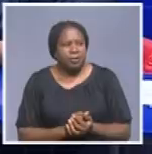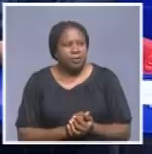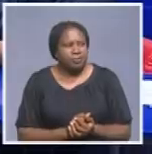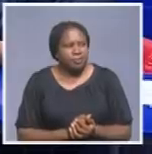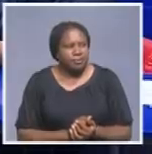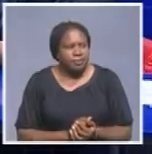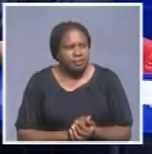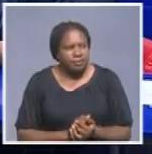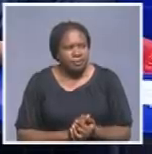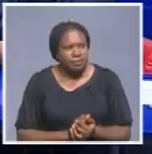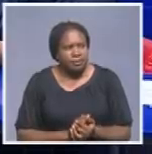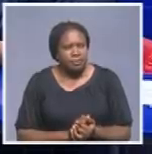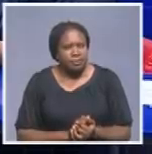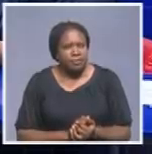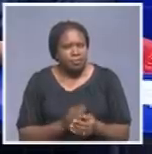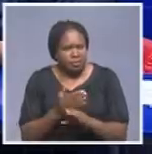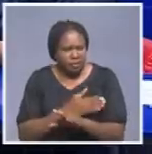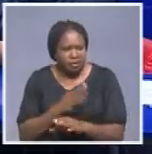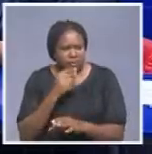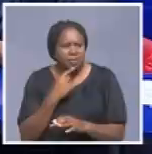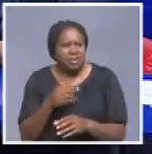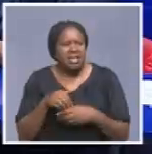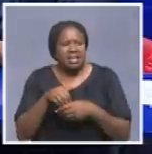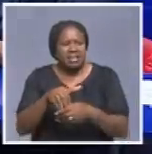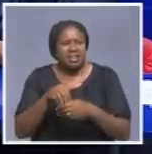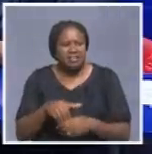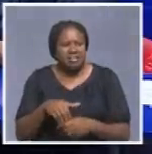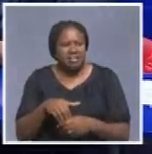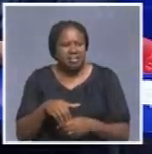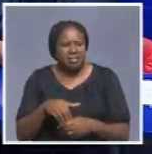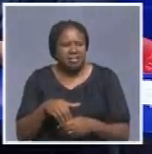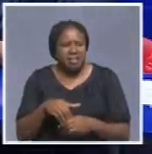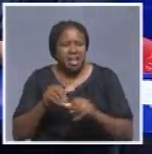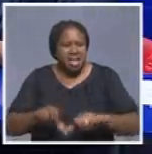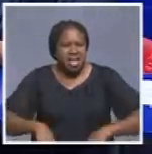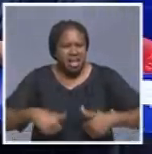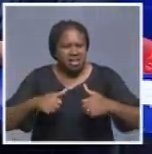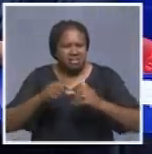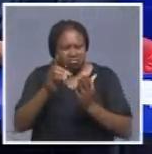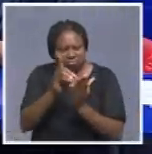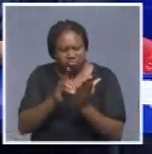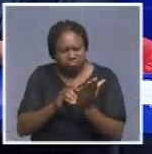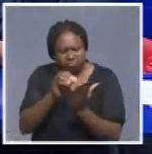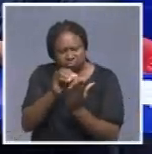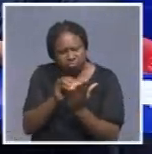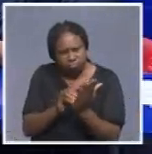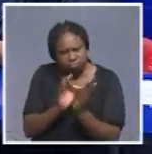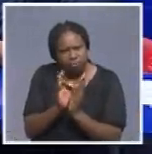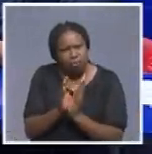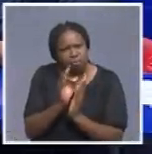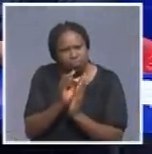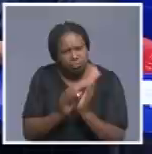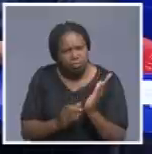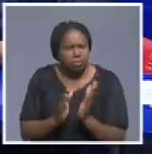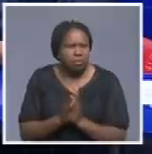statement earlier, Dr. Shankula, you mentioned that travellers are expected to complete a health declaration. What actually is that upon the